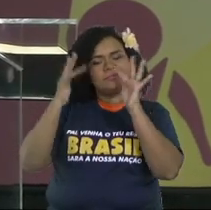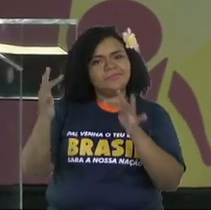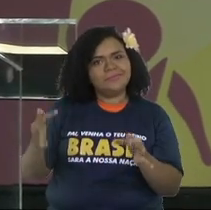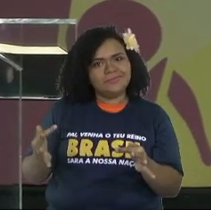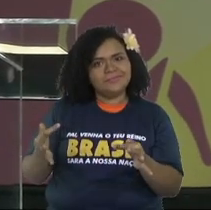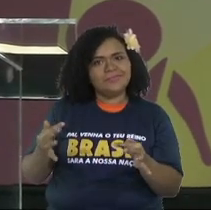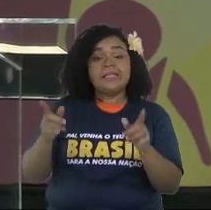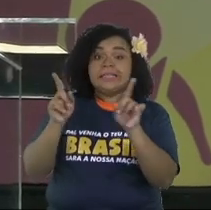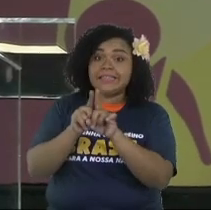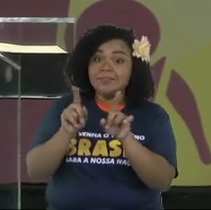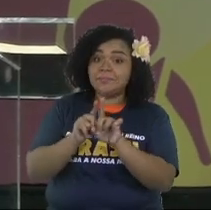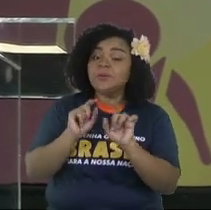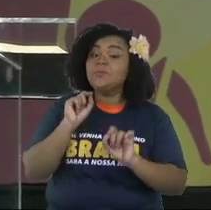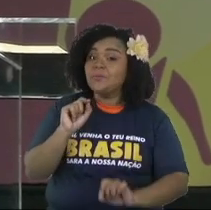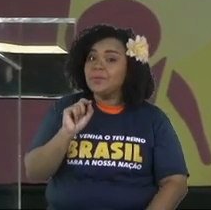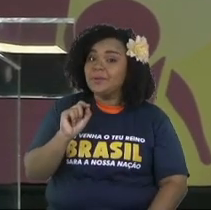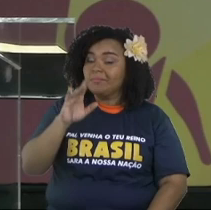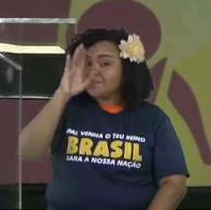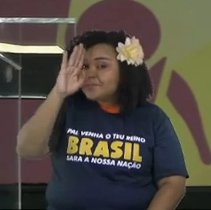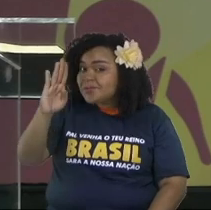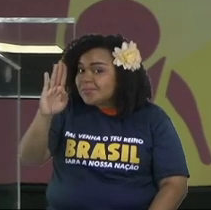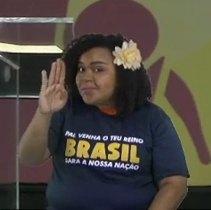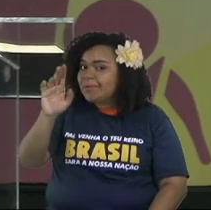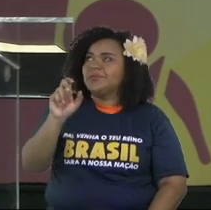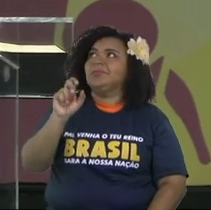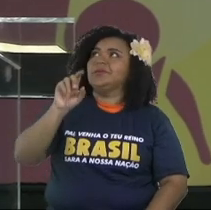having an eternal life.